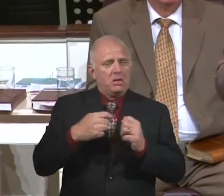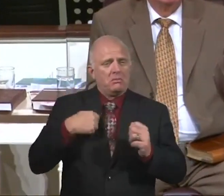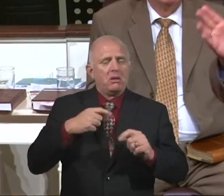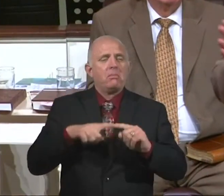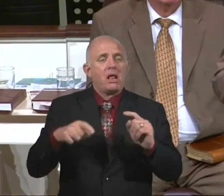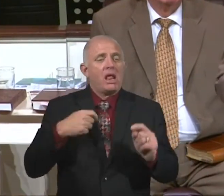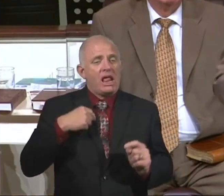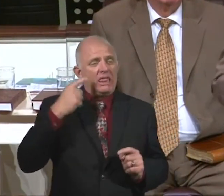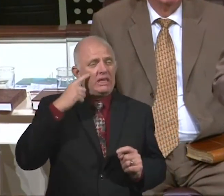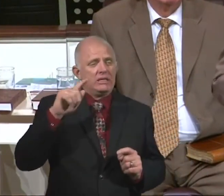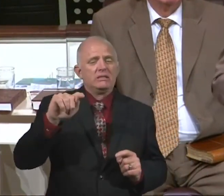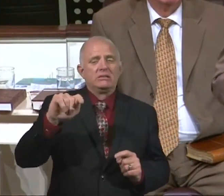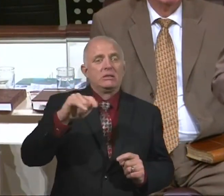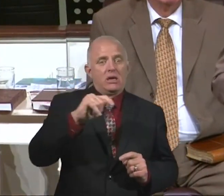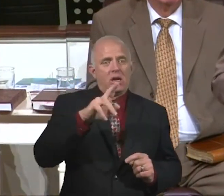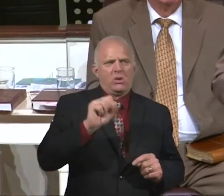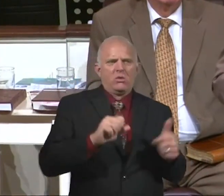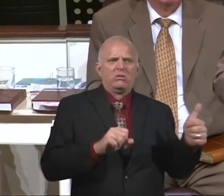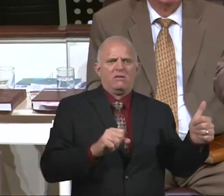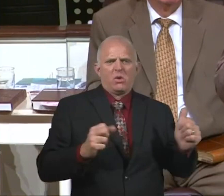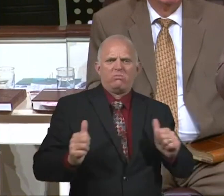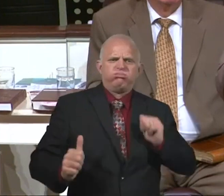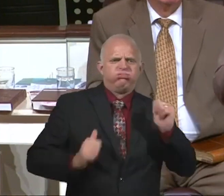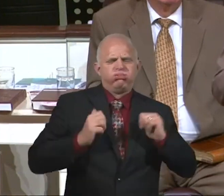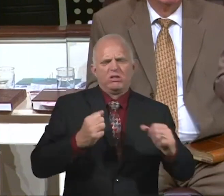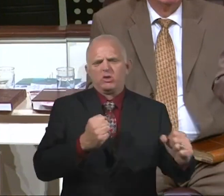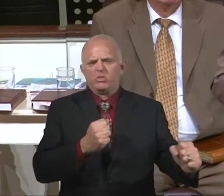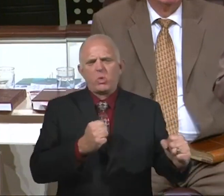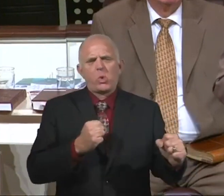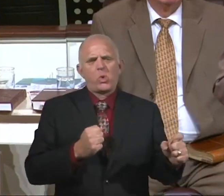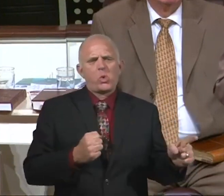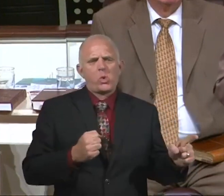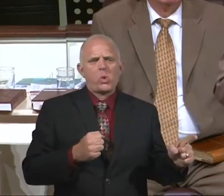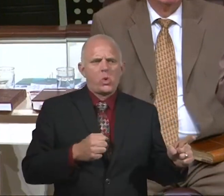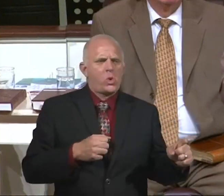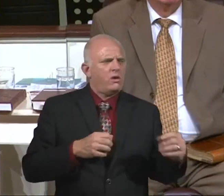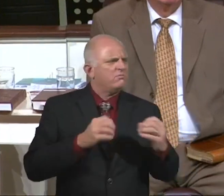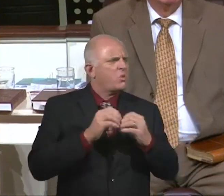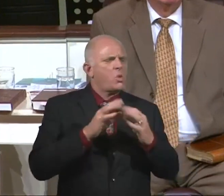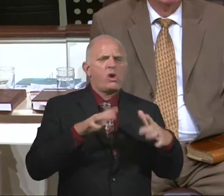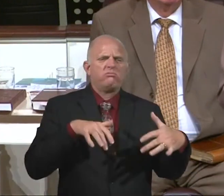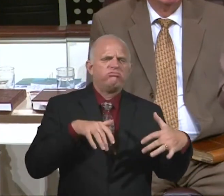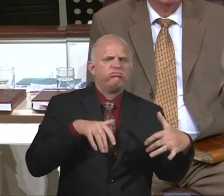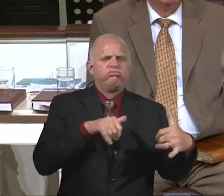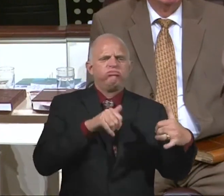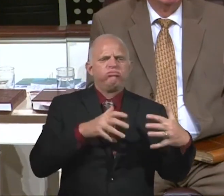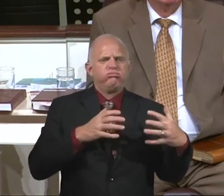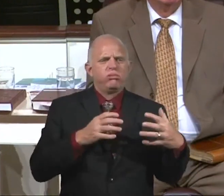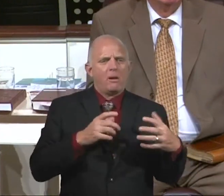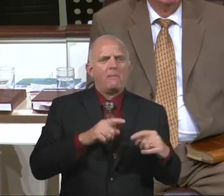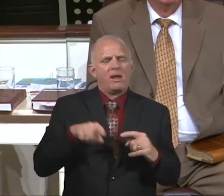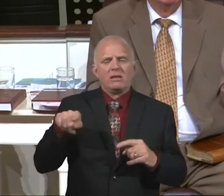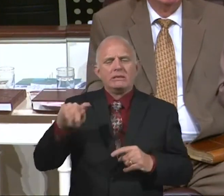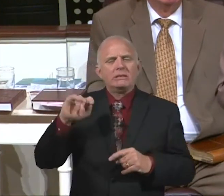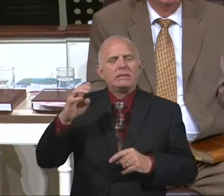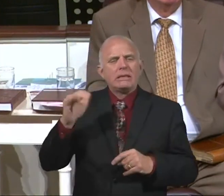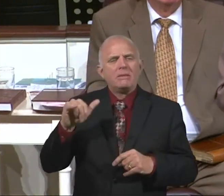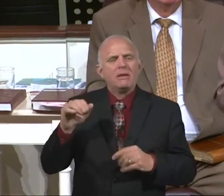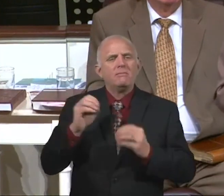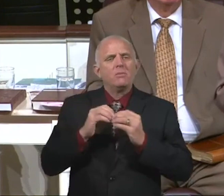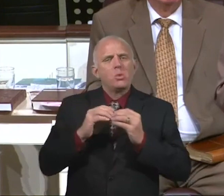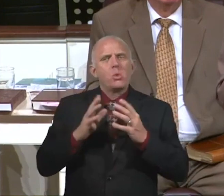Greek. They both had Greek dads. But Titus probably a little stronger. Timothy probably a little bit more